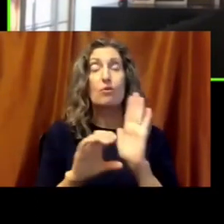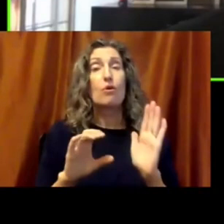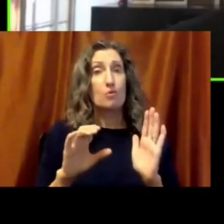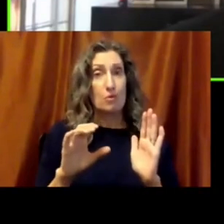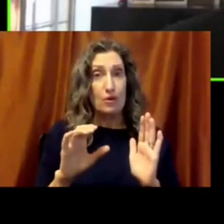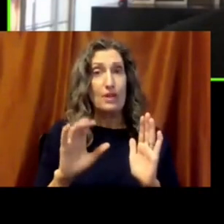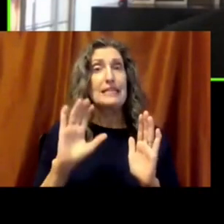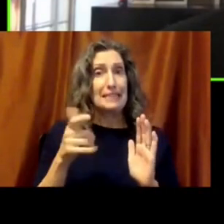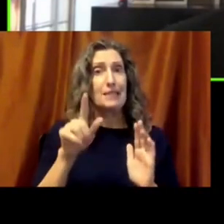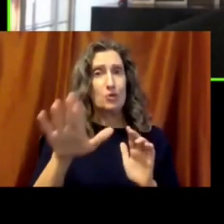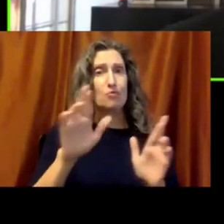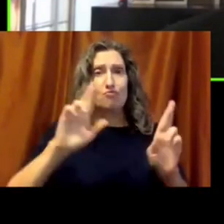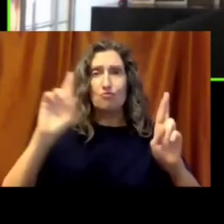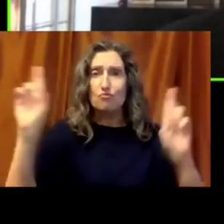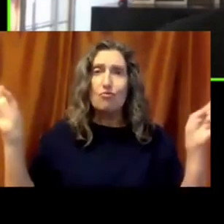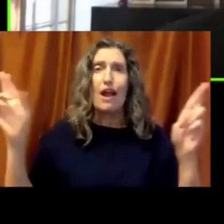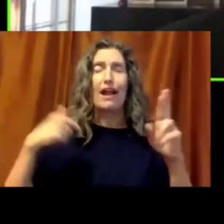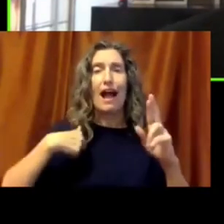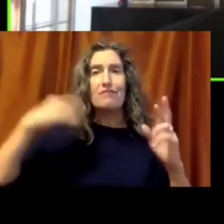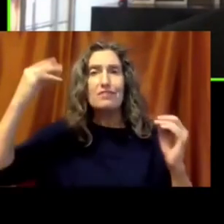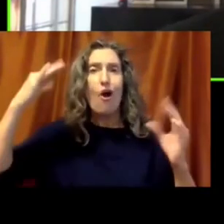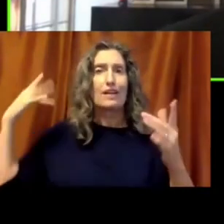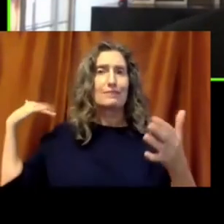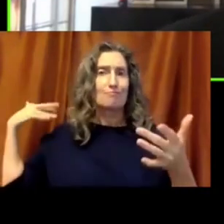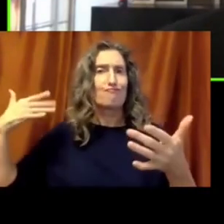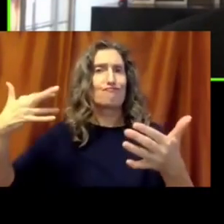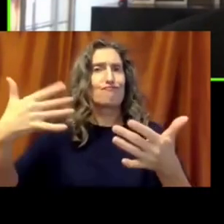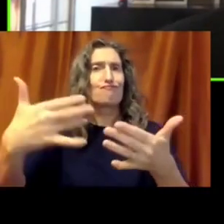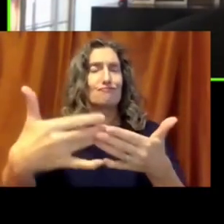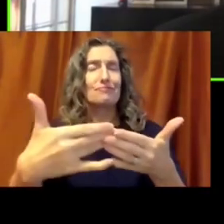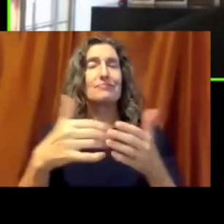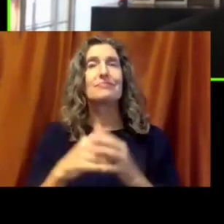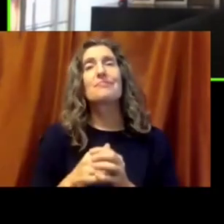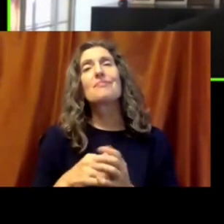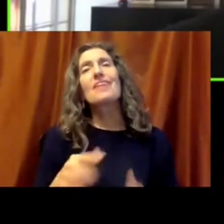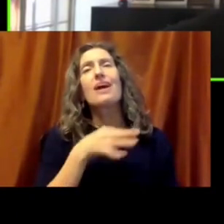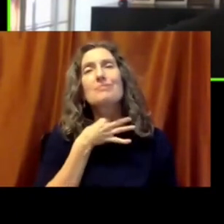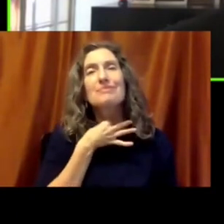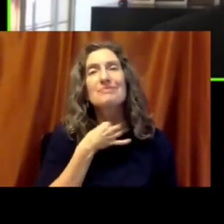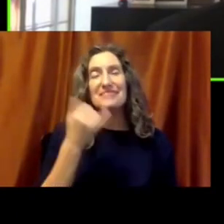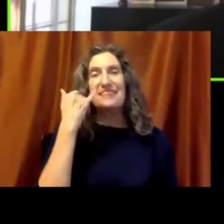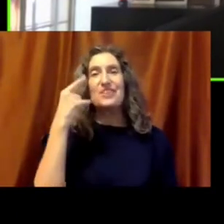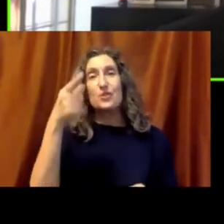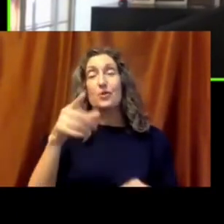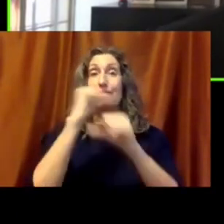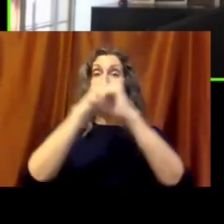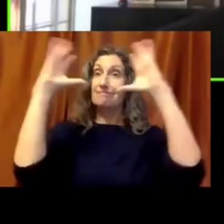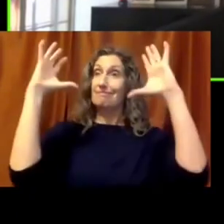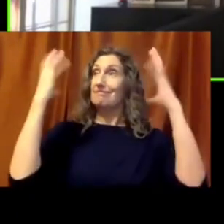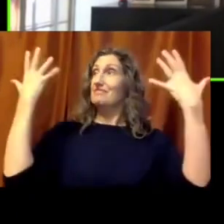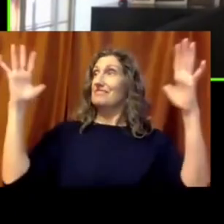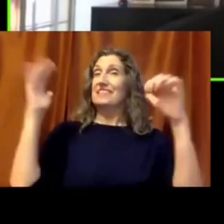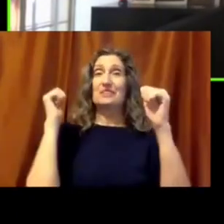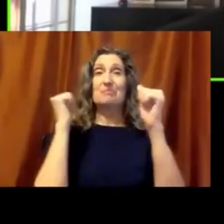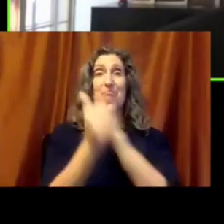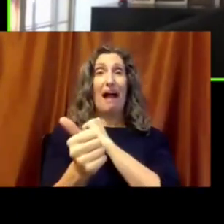terms of thinking it through. When you imagine it becoming part of the Constitution,